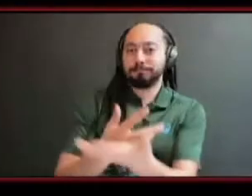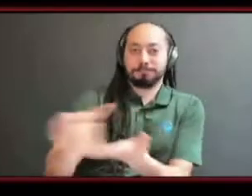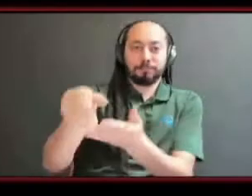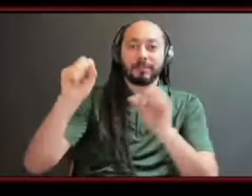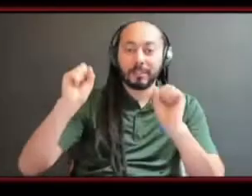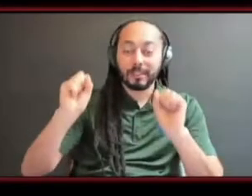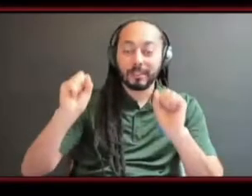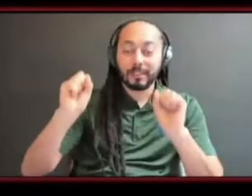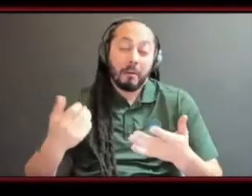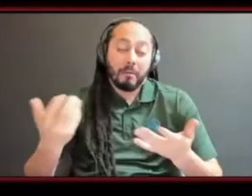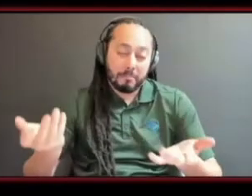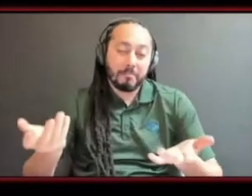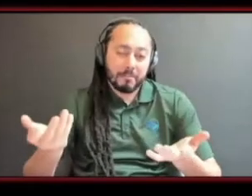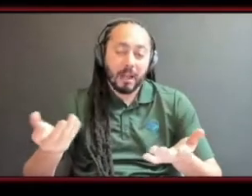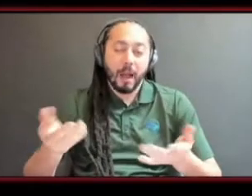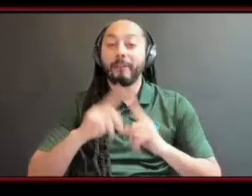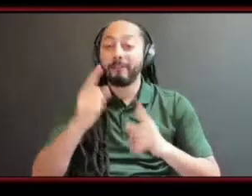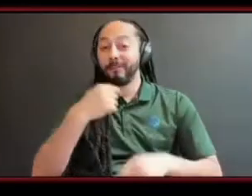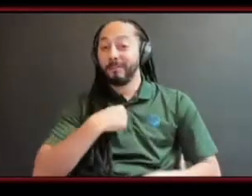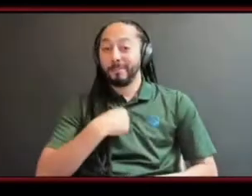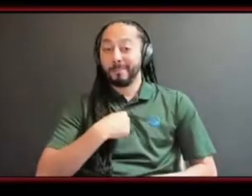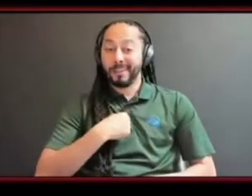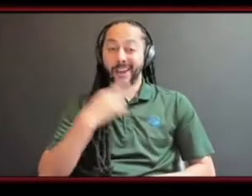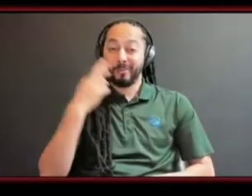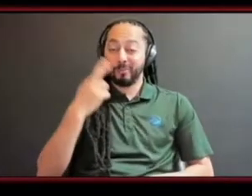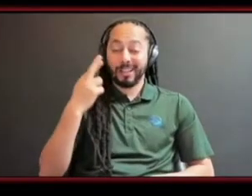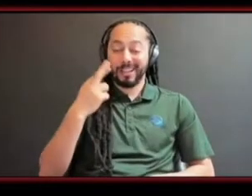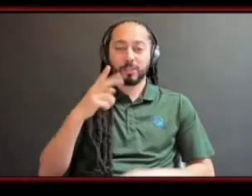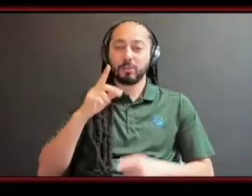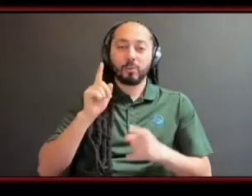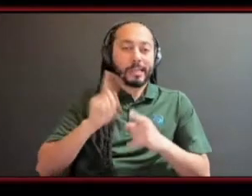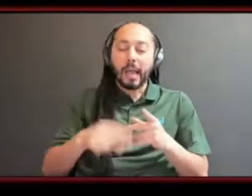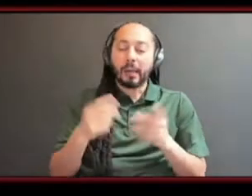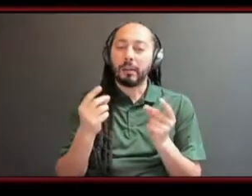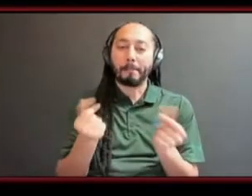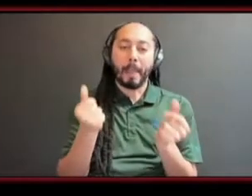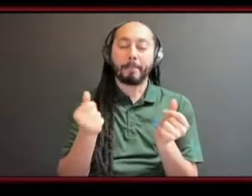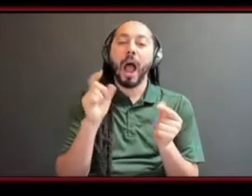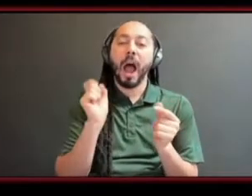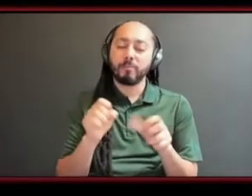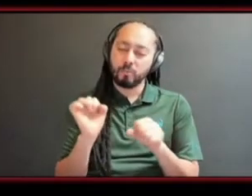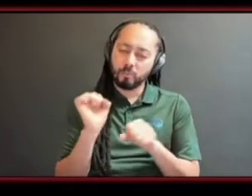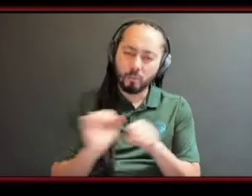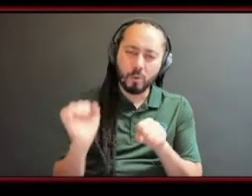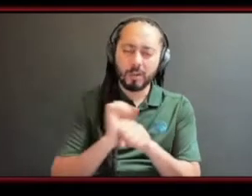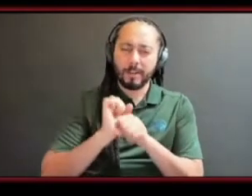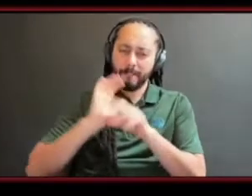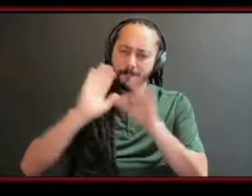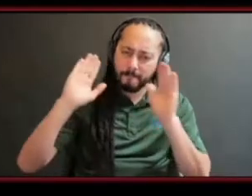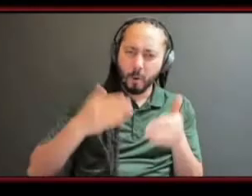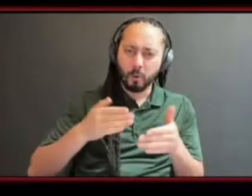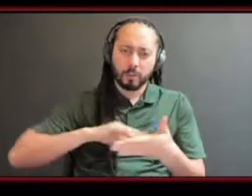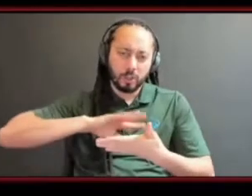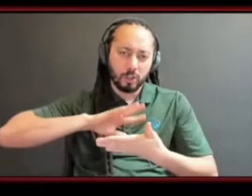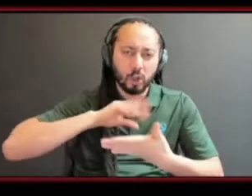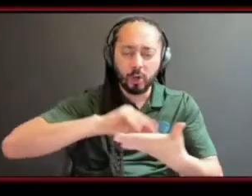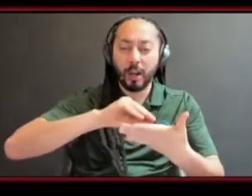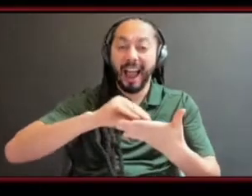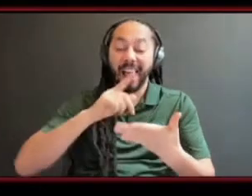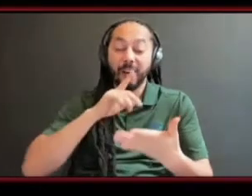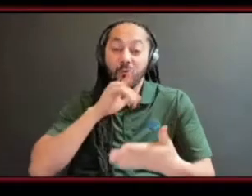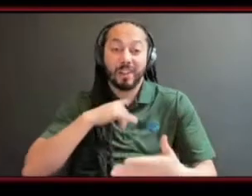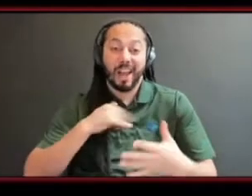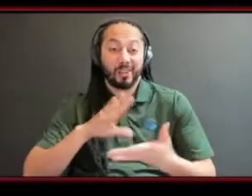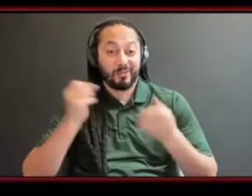but like for me what i realized that it takes a lot of work and dedication and and i and a lot of learning like i learned so much about like